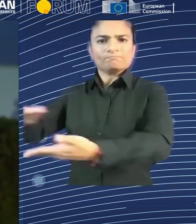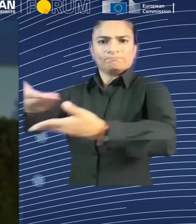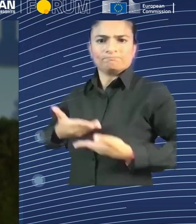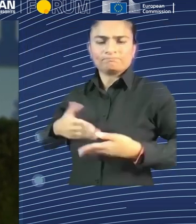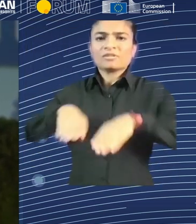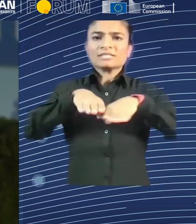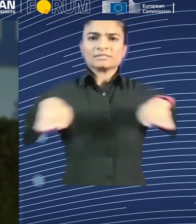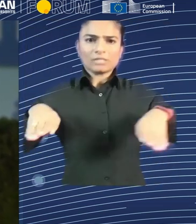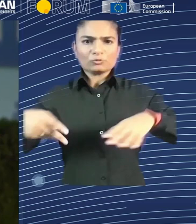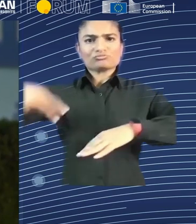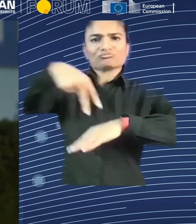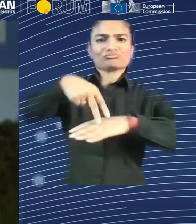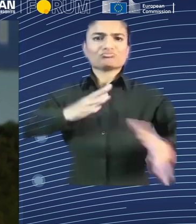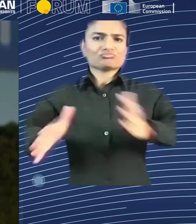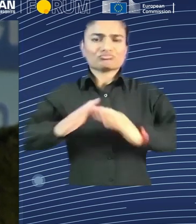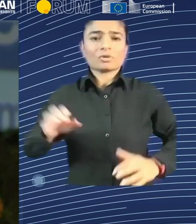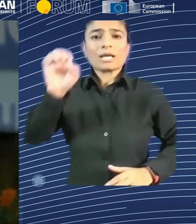for closing remarks.